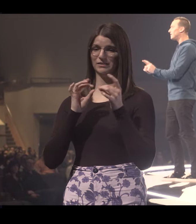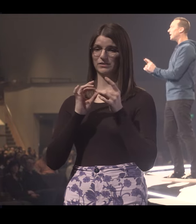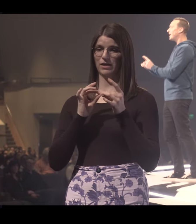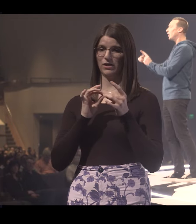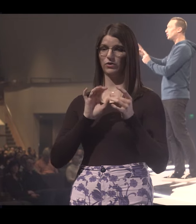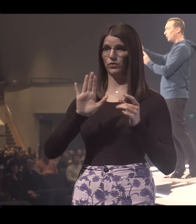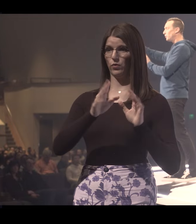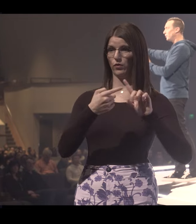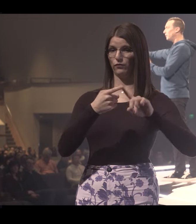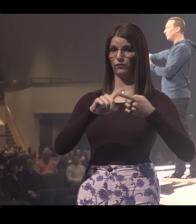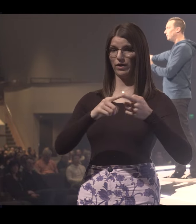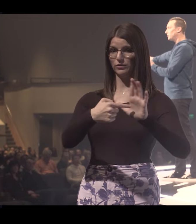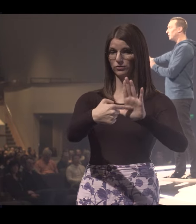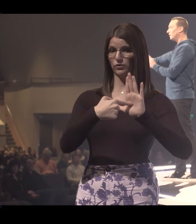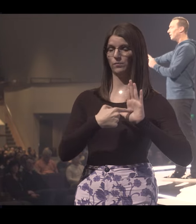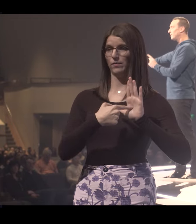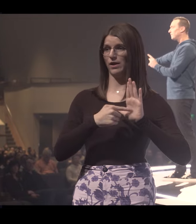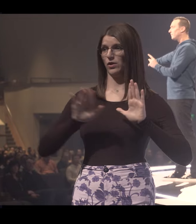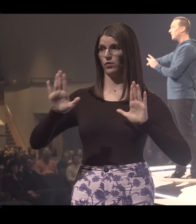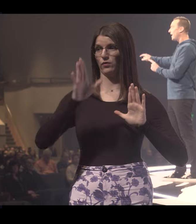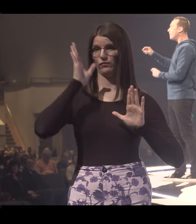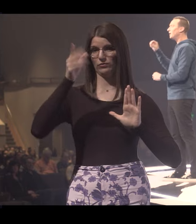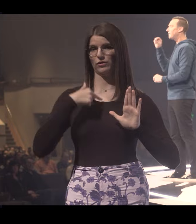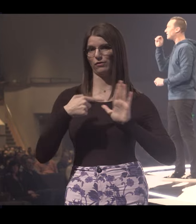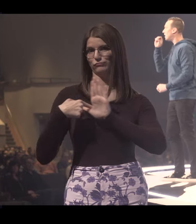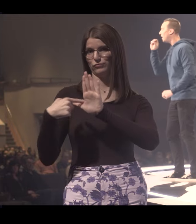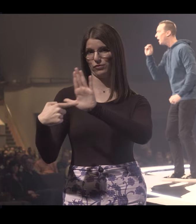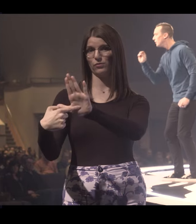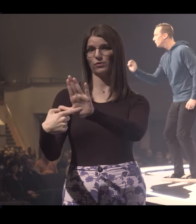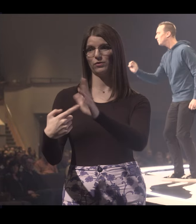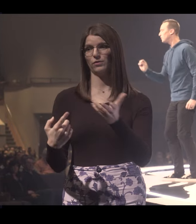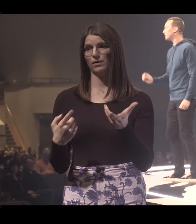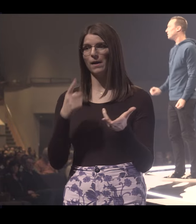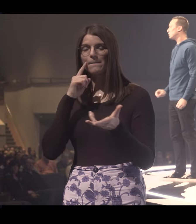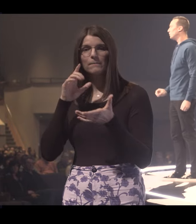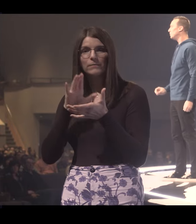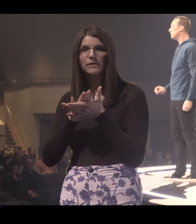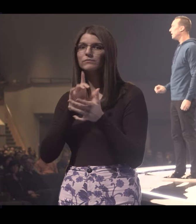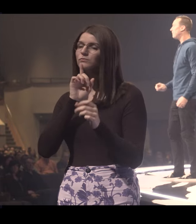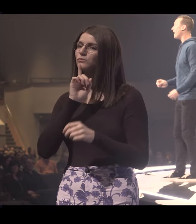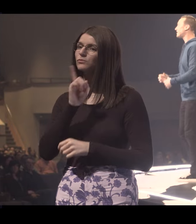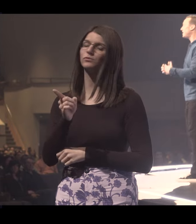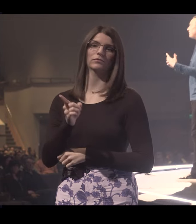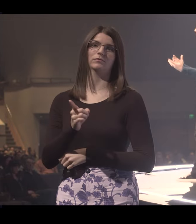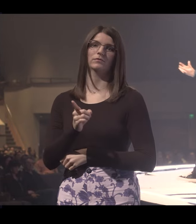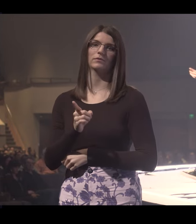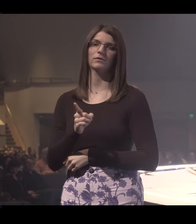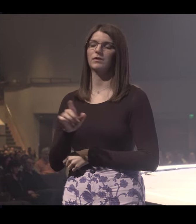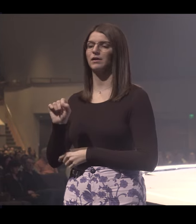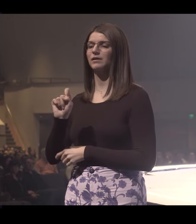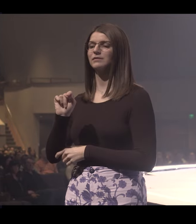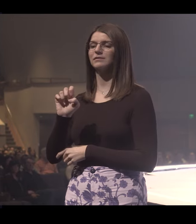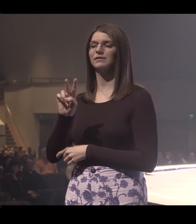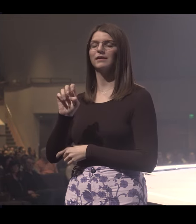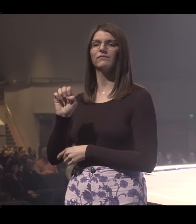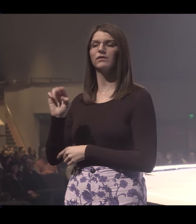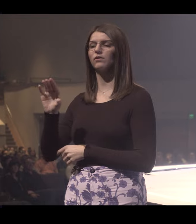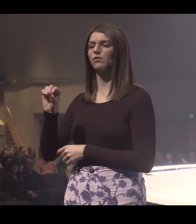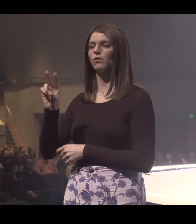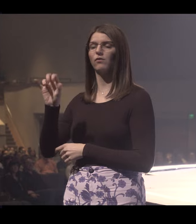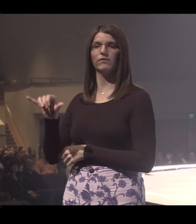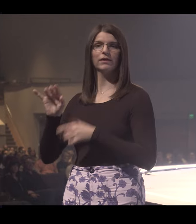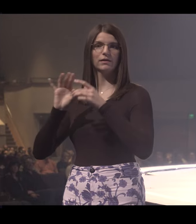show me your friends and I'll show you your future. And I believe that's 100% true. In fact, Stephen Covey